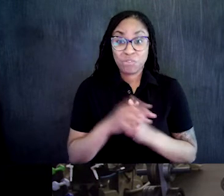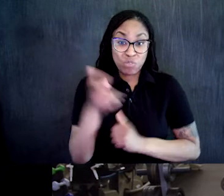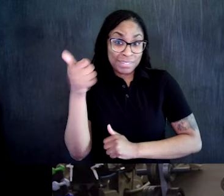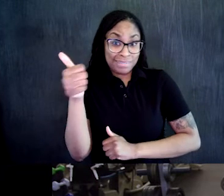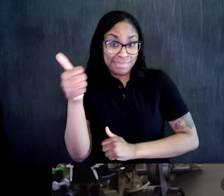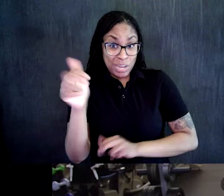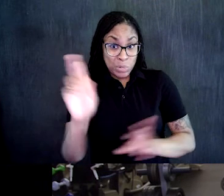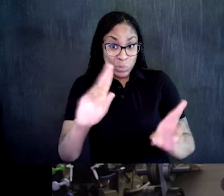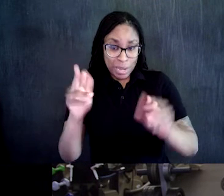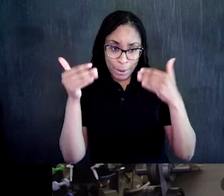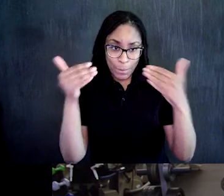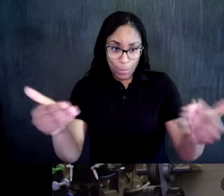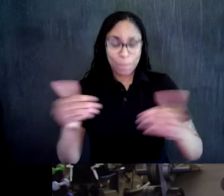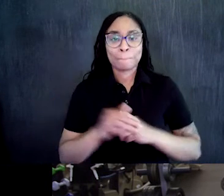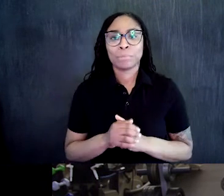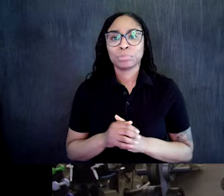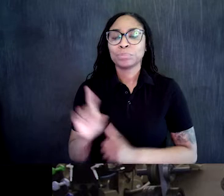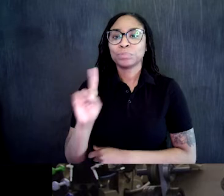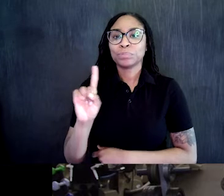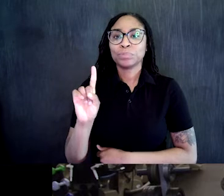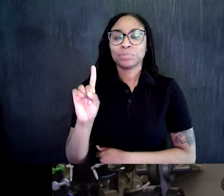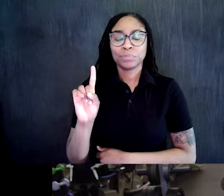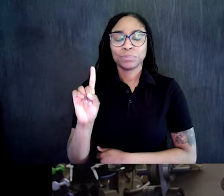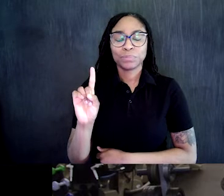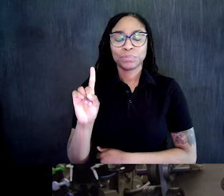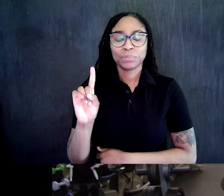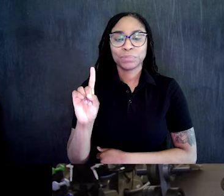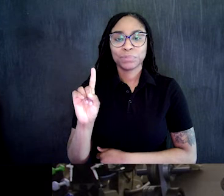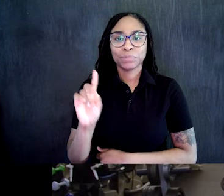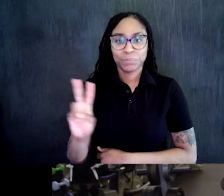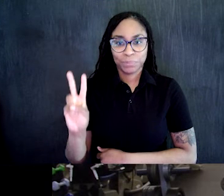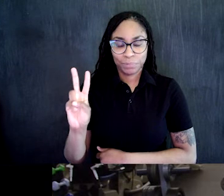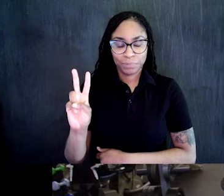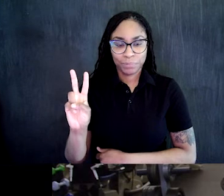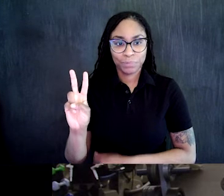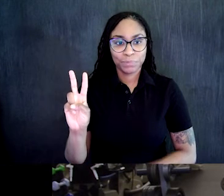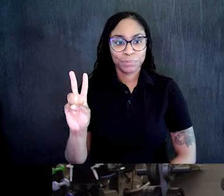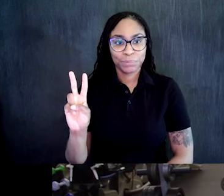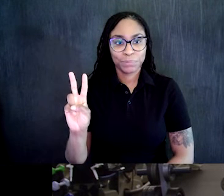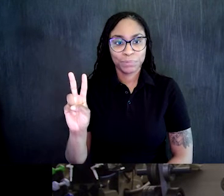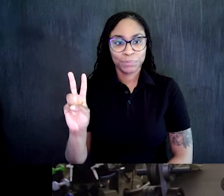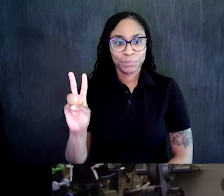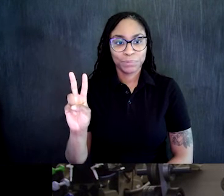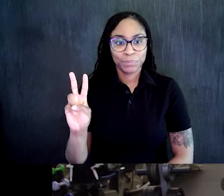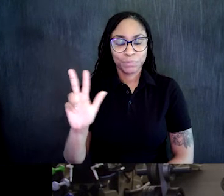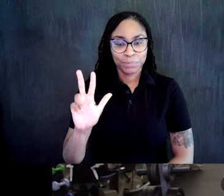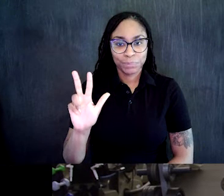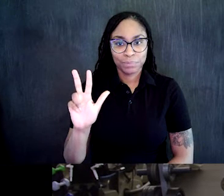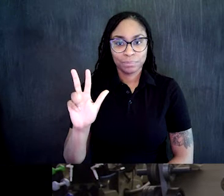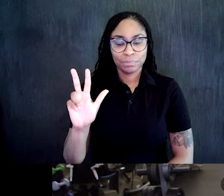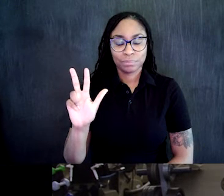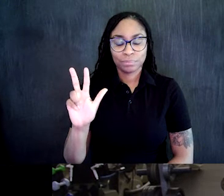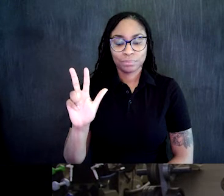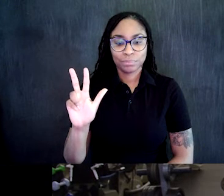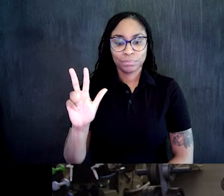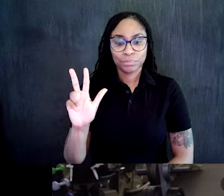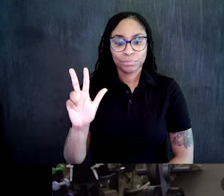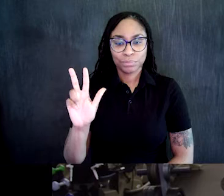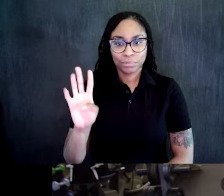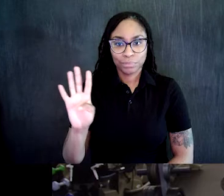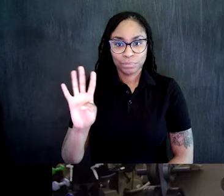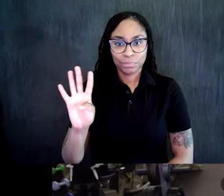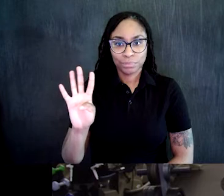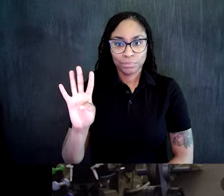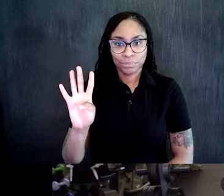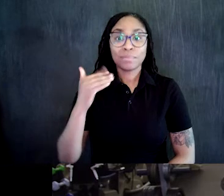squats. So these, we're going to do them. I'm going to do them just standing. So feet about shoulder width apart. All right. Head up, chest up the whole time.